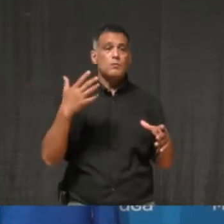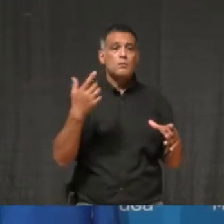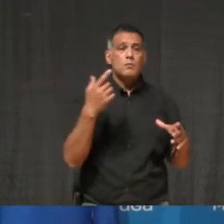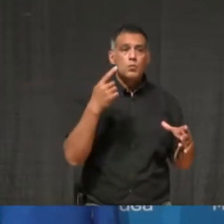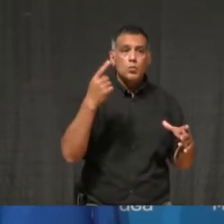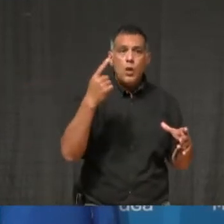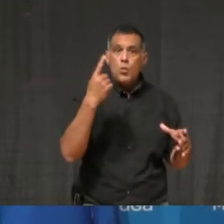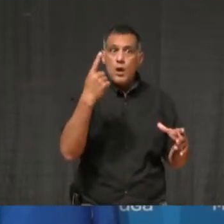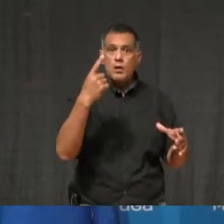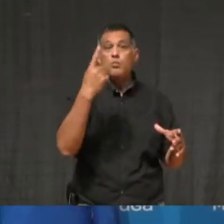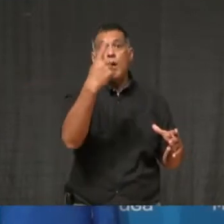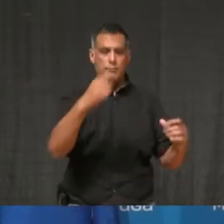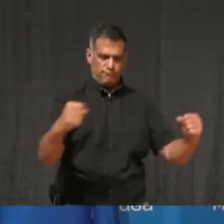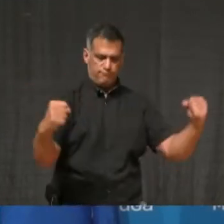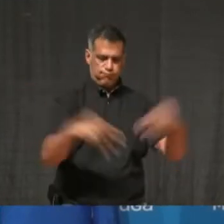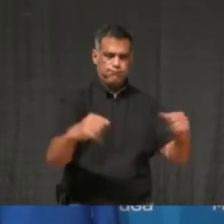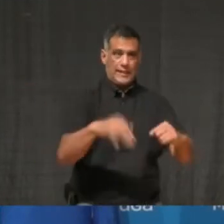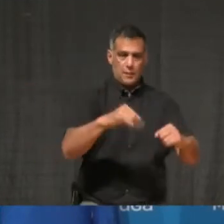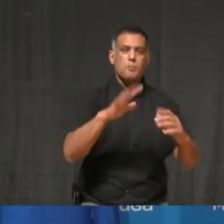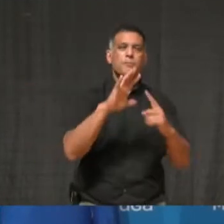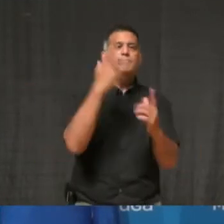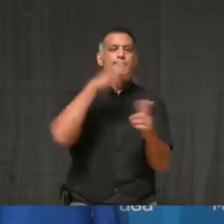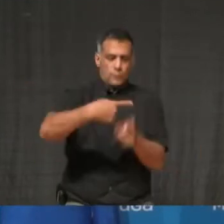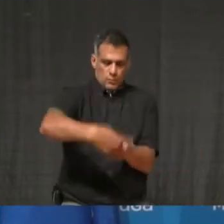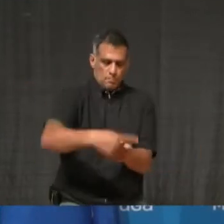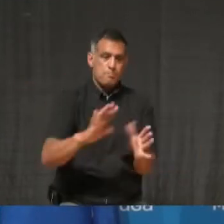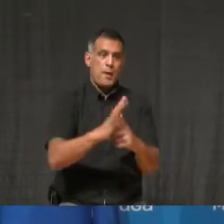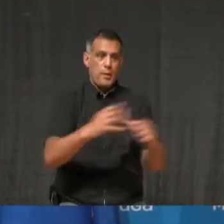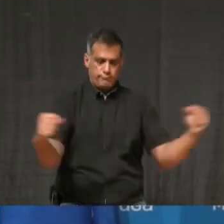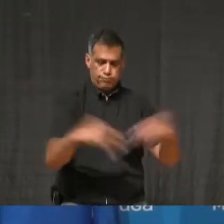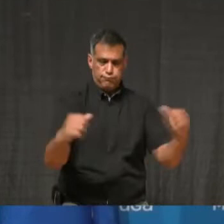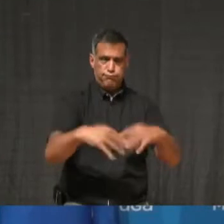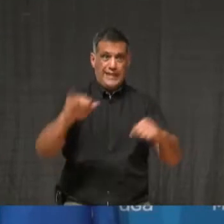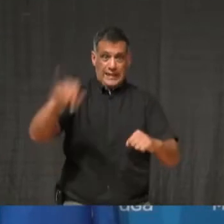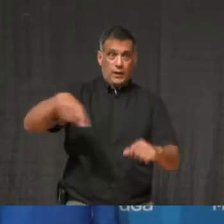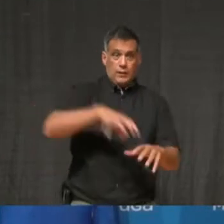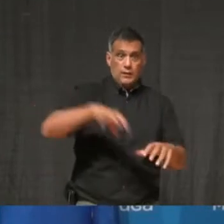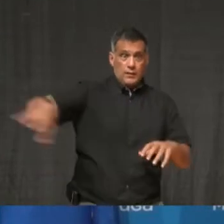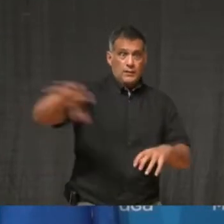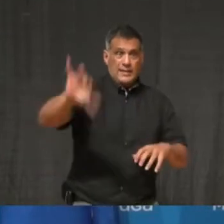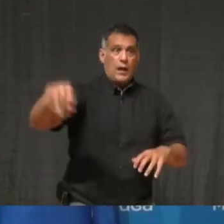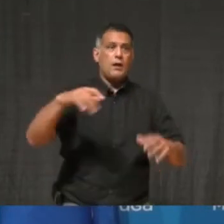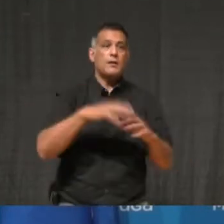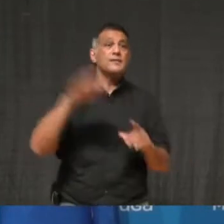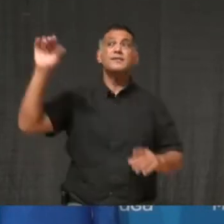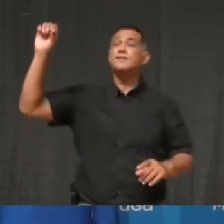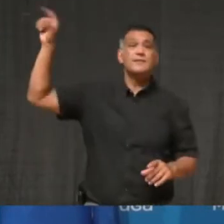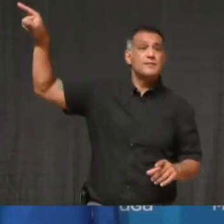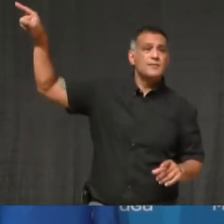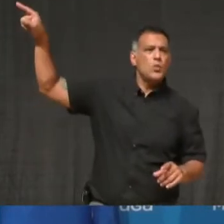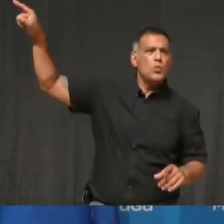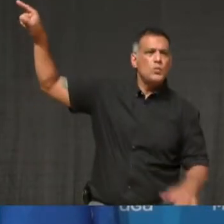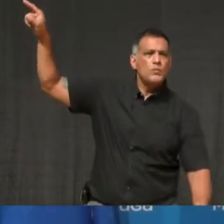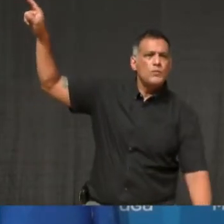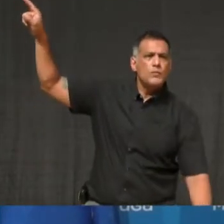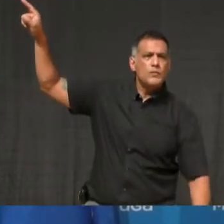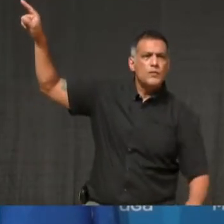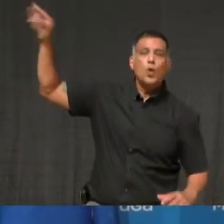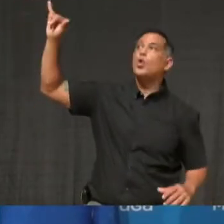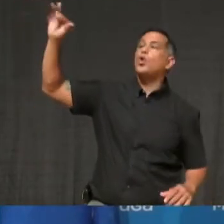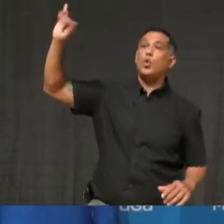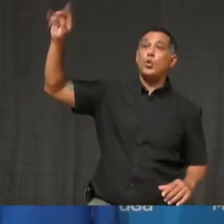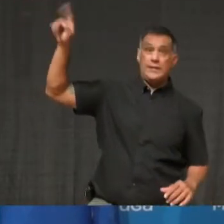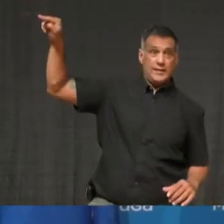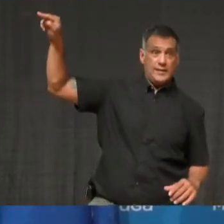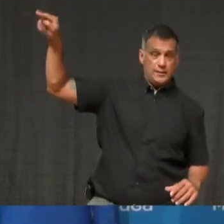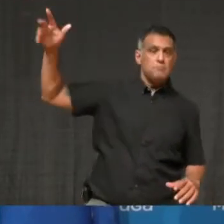not, and then I guess they looked at York a little bit differently as well. And while I said that our restaurants, our bars, our